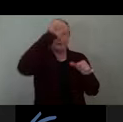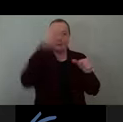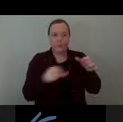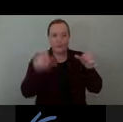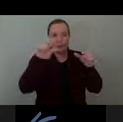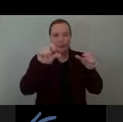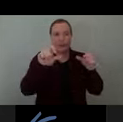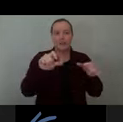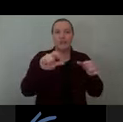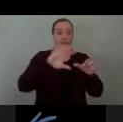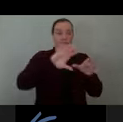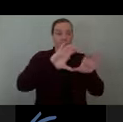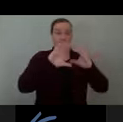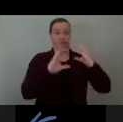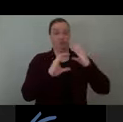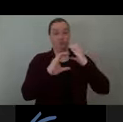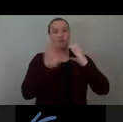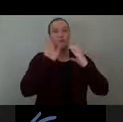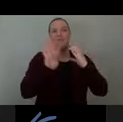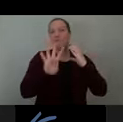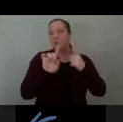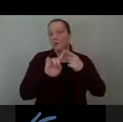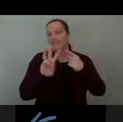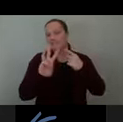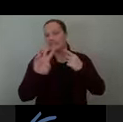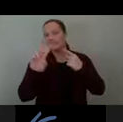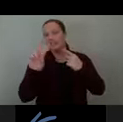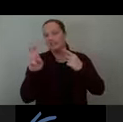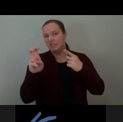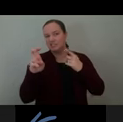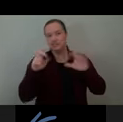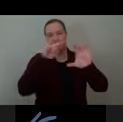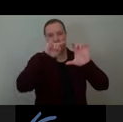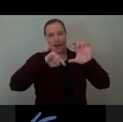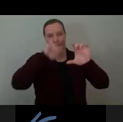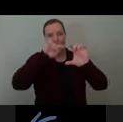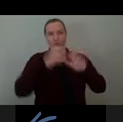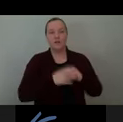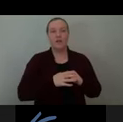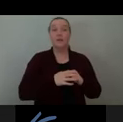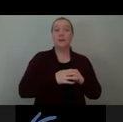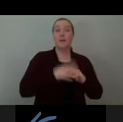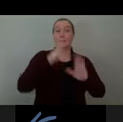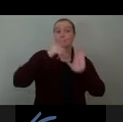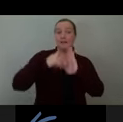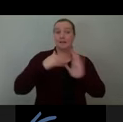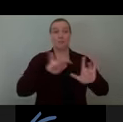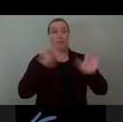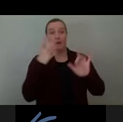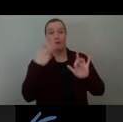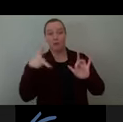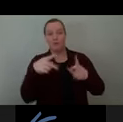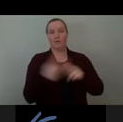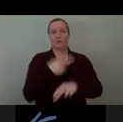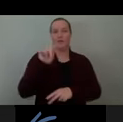tubes would be painted in bright purple and would explore the use of thermochromatic paint. Next slide. In